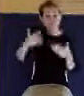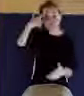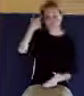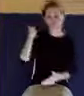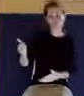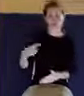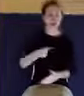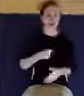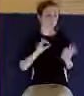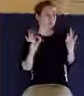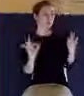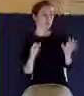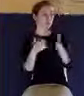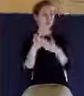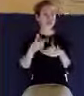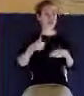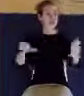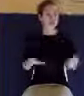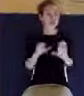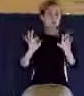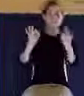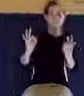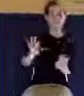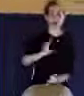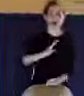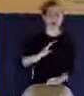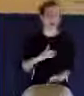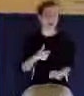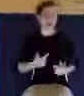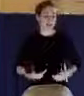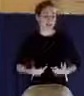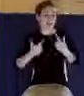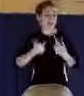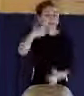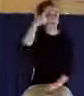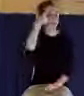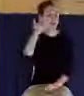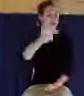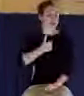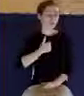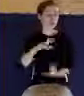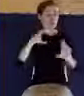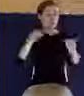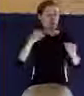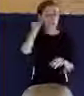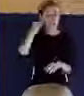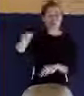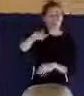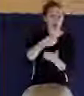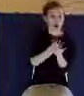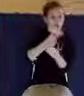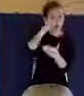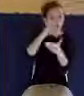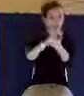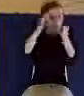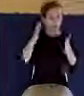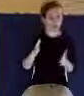and whatever they do is okay, and however they live is okay. But no, if you are a true believer, you will continually